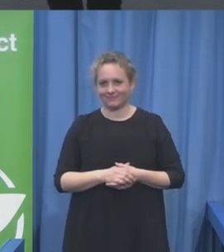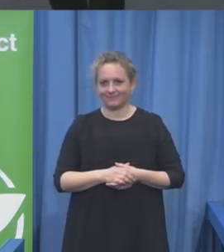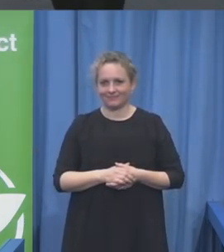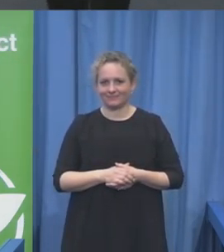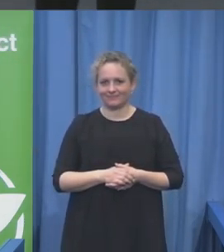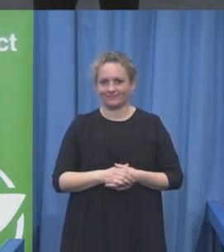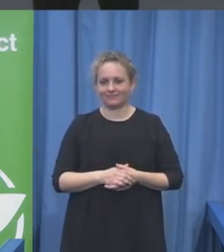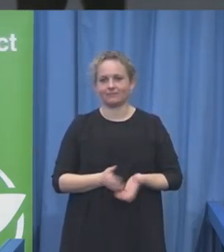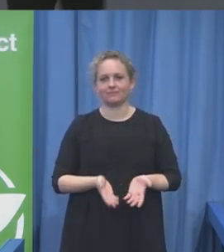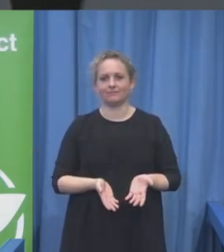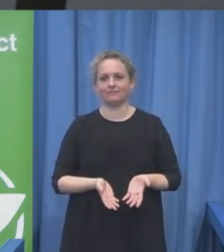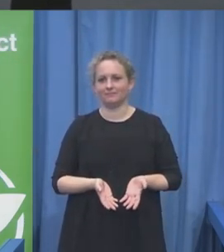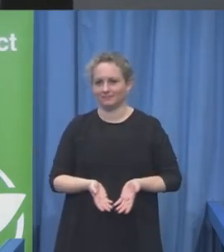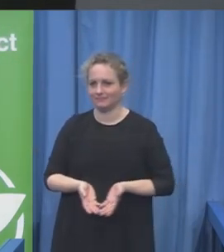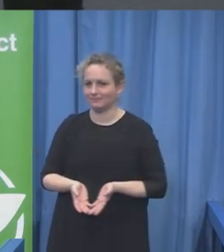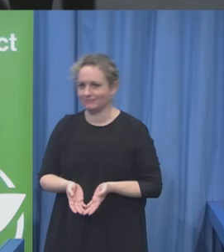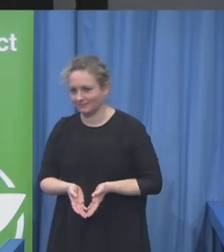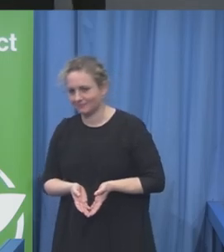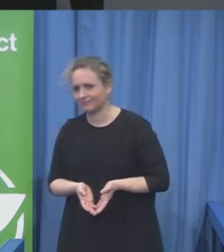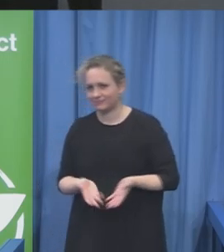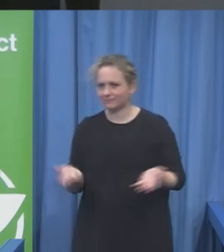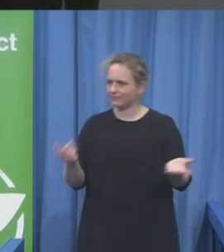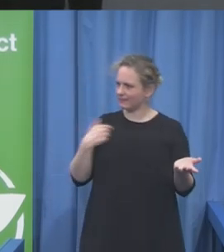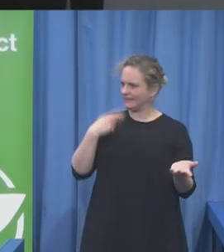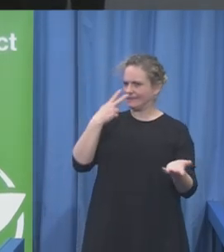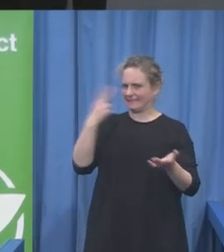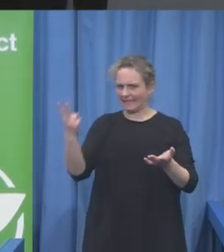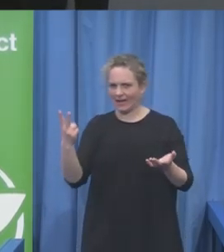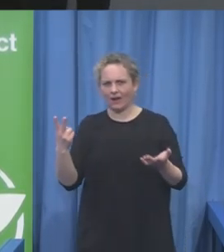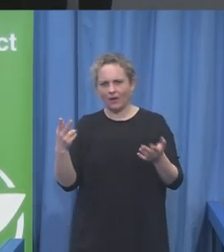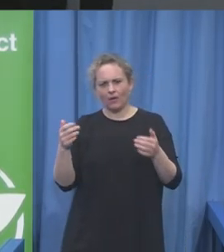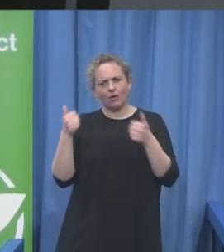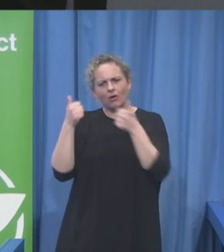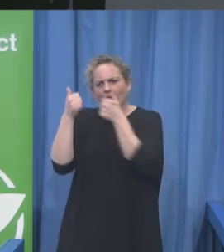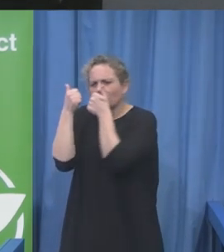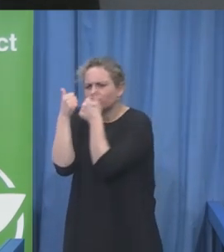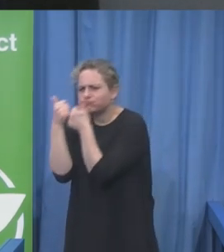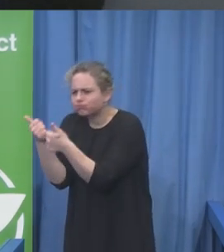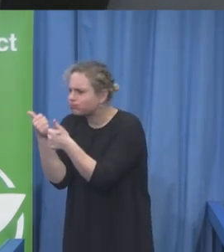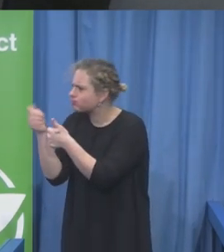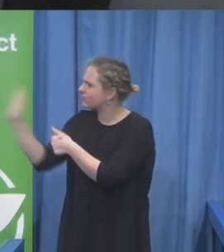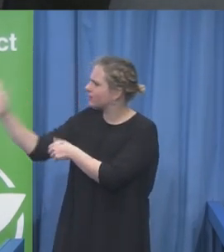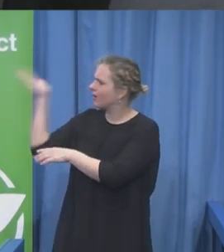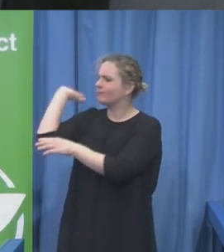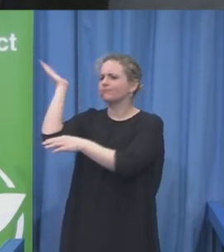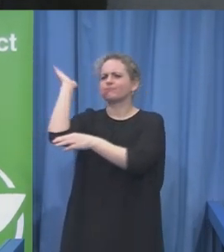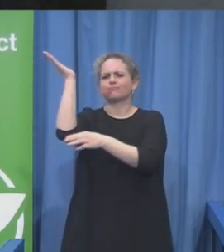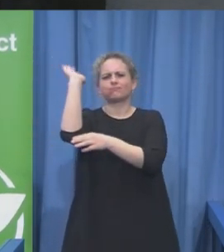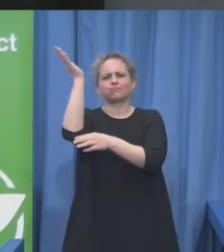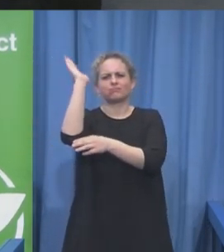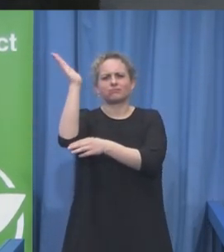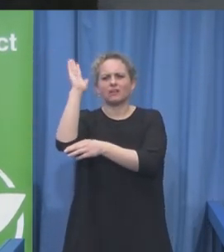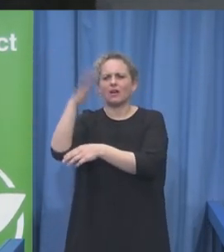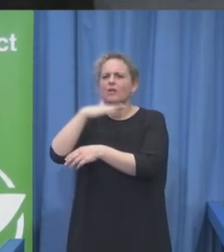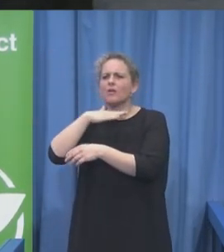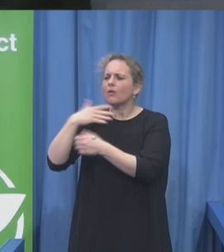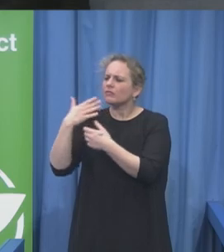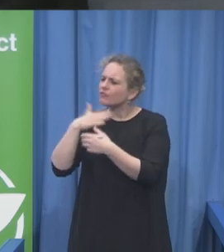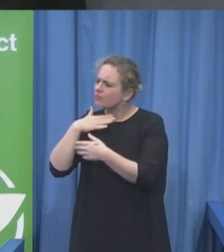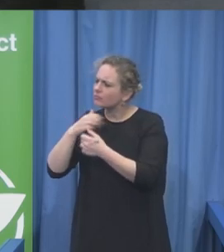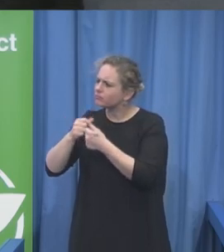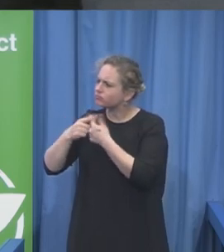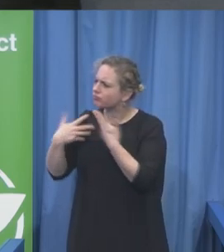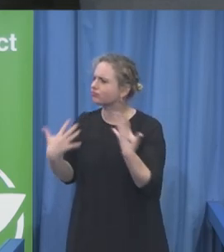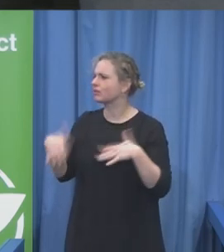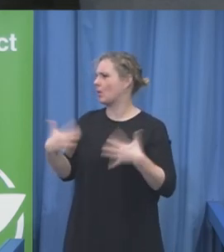You see, she is absolutely fantastic. Daniela, thank you so much for wearing all of your hats, for